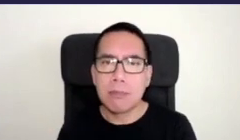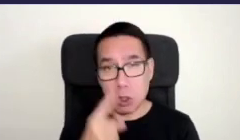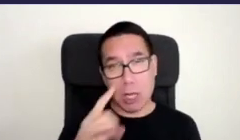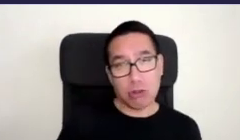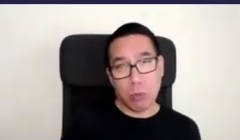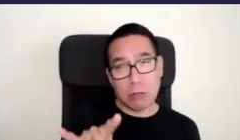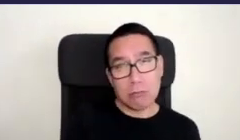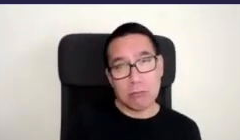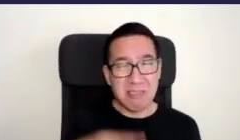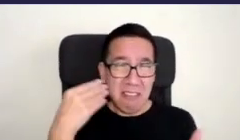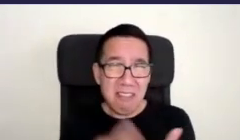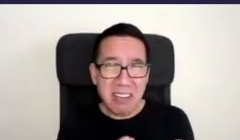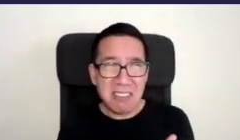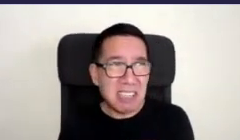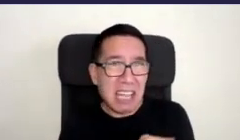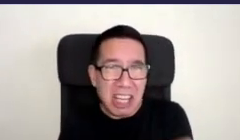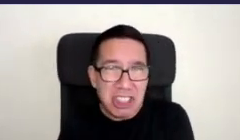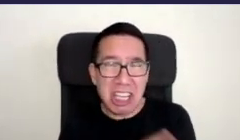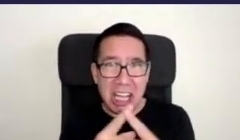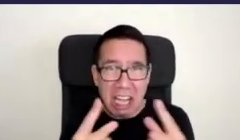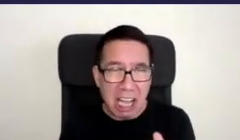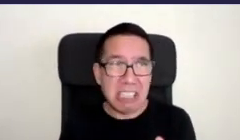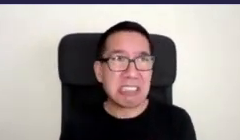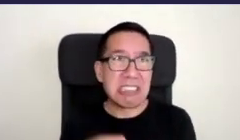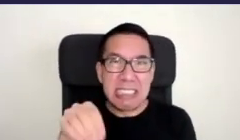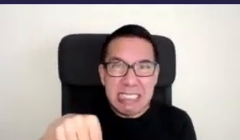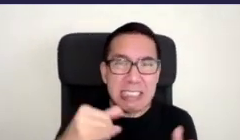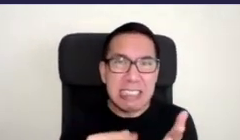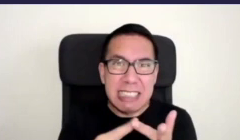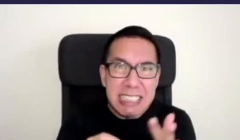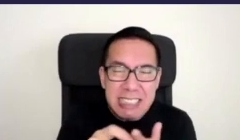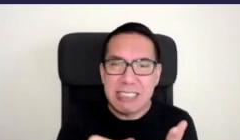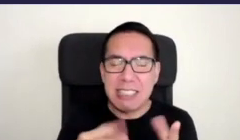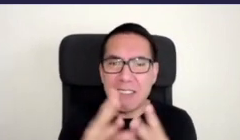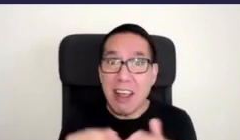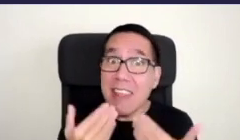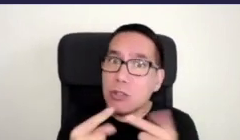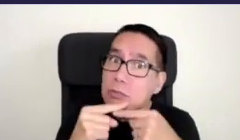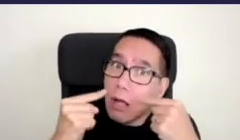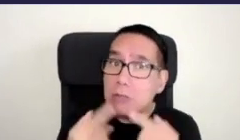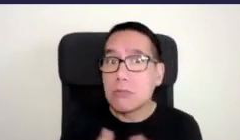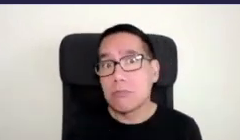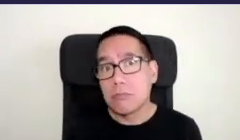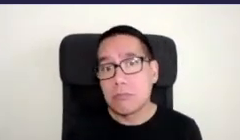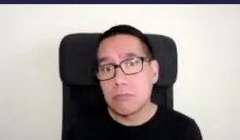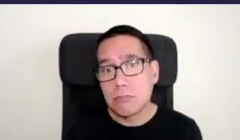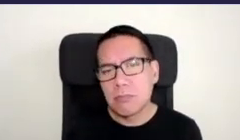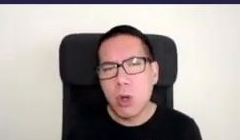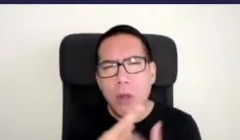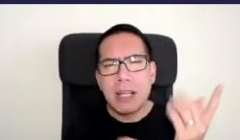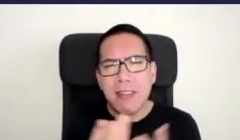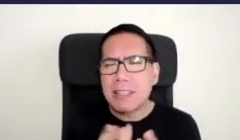funds energy cards seeds relish thank yous smiles all